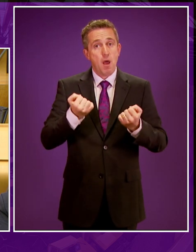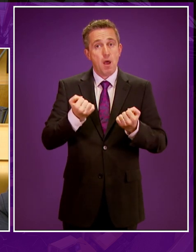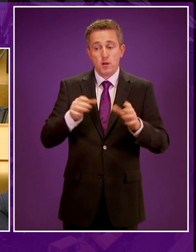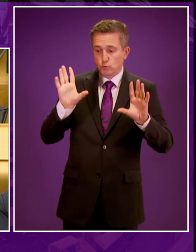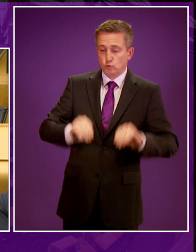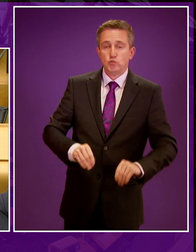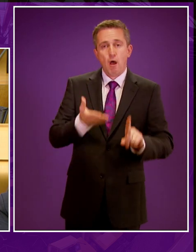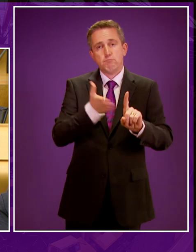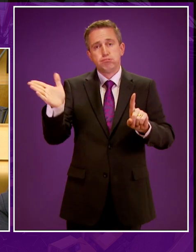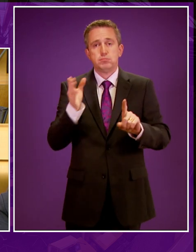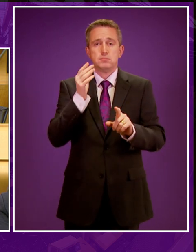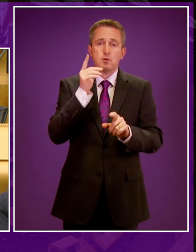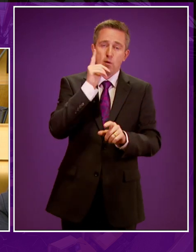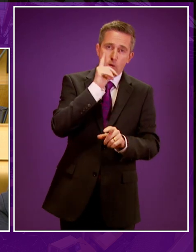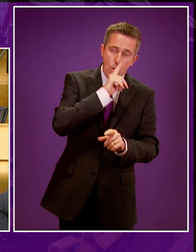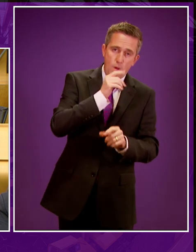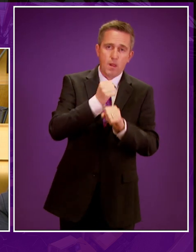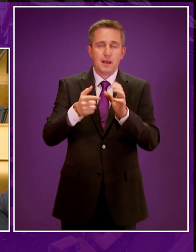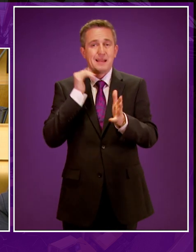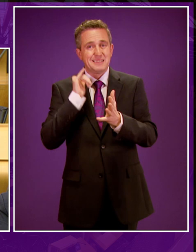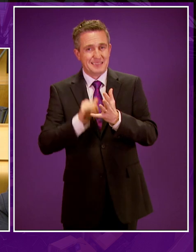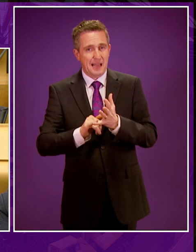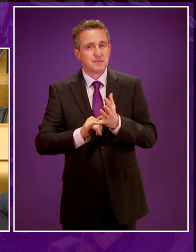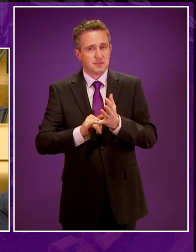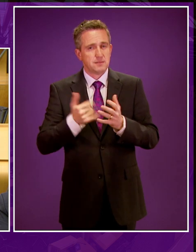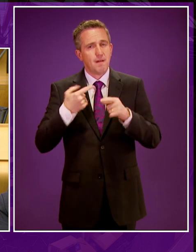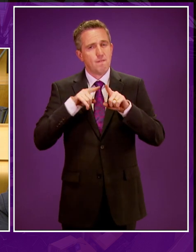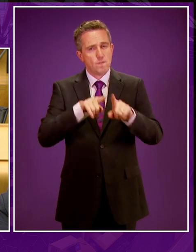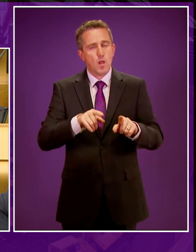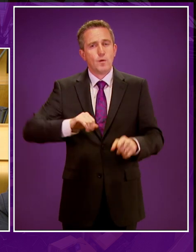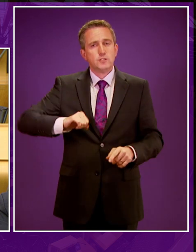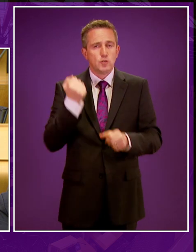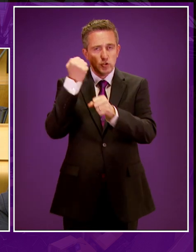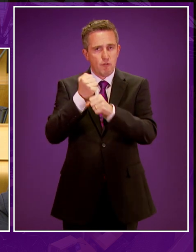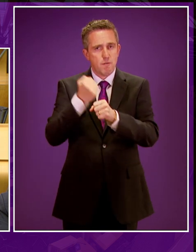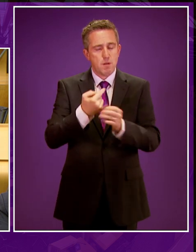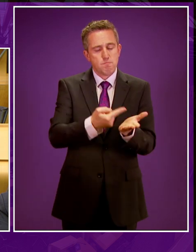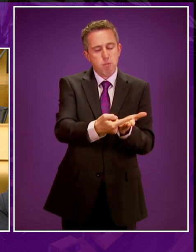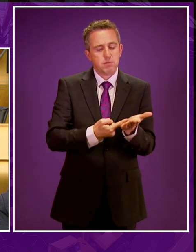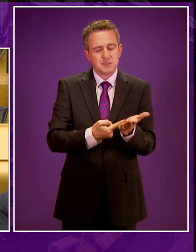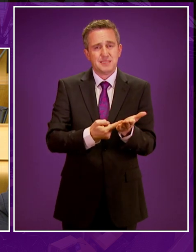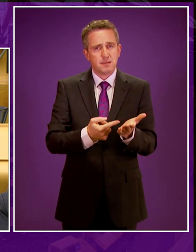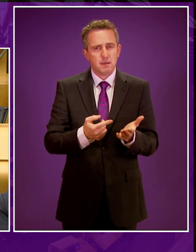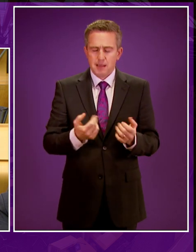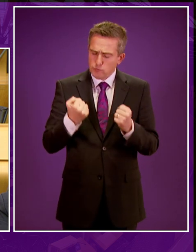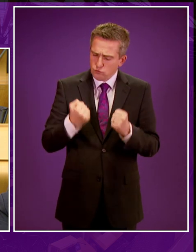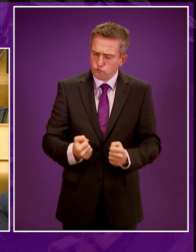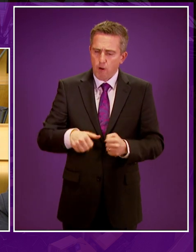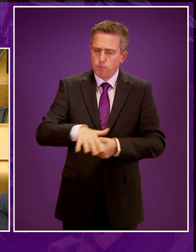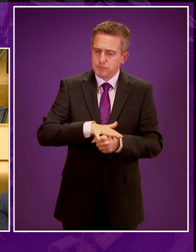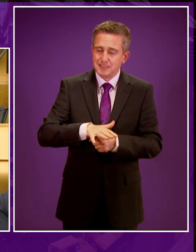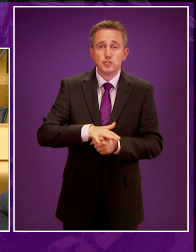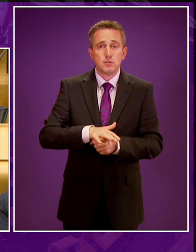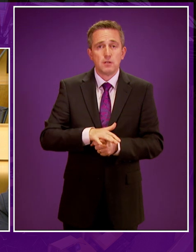unconventional oil and gas extraction are considered in line with that Scottish Government position, that very strong position that